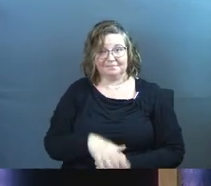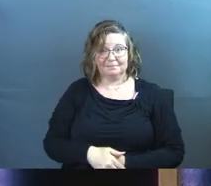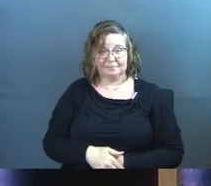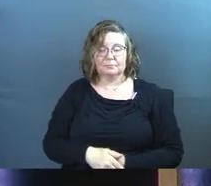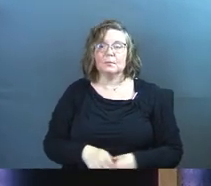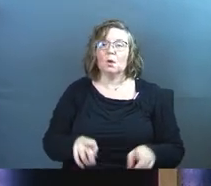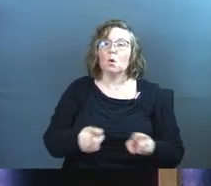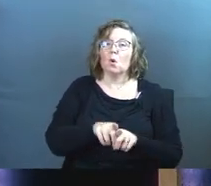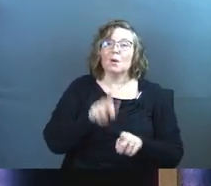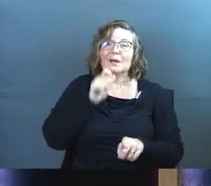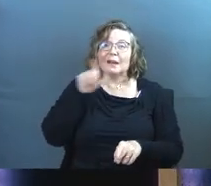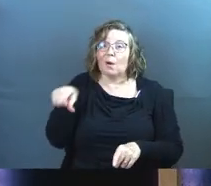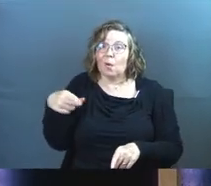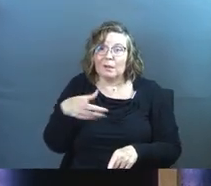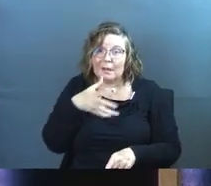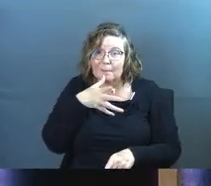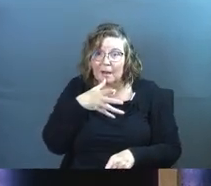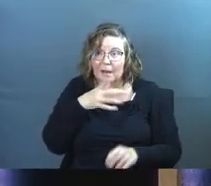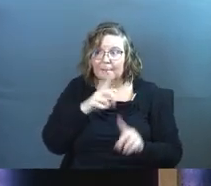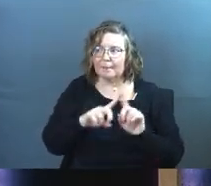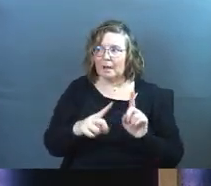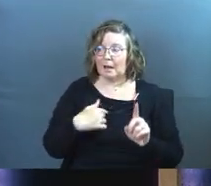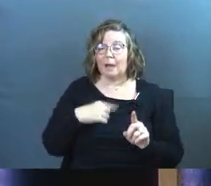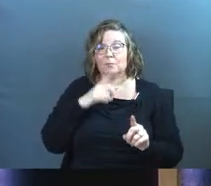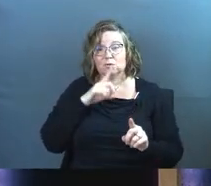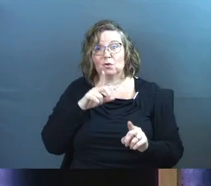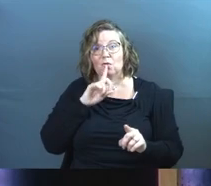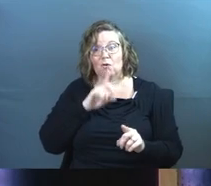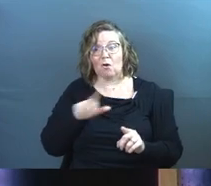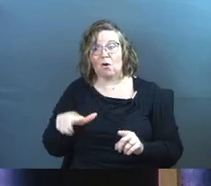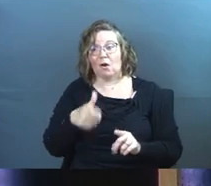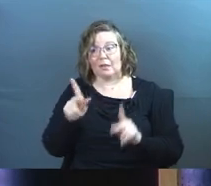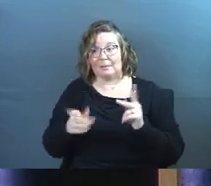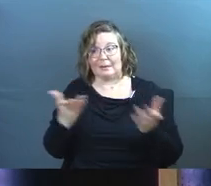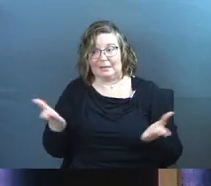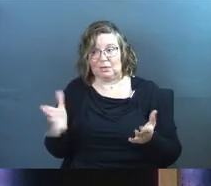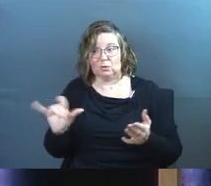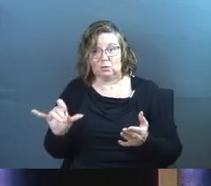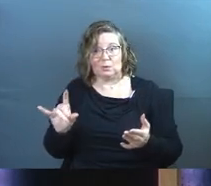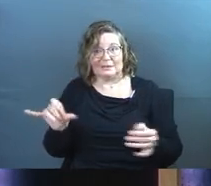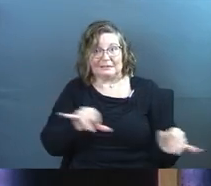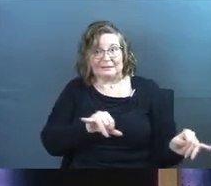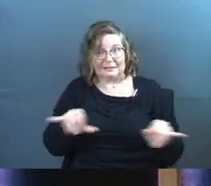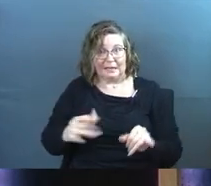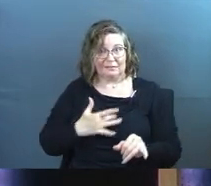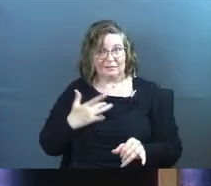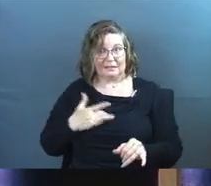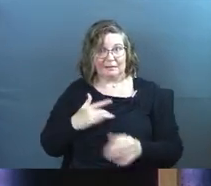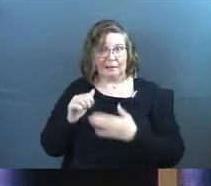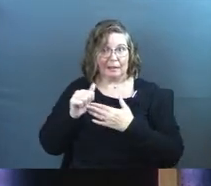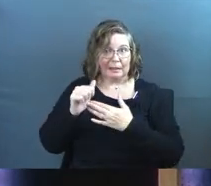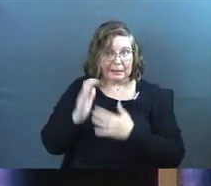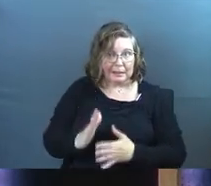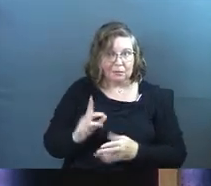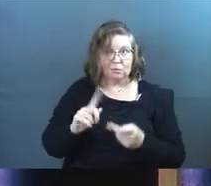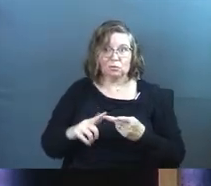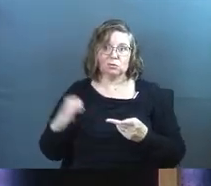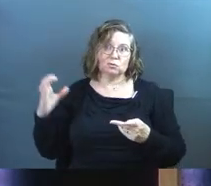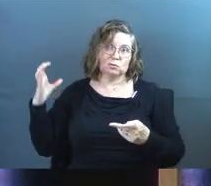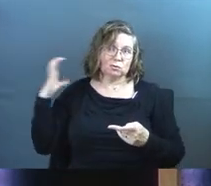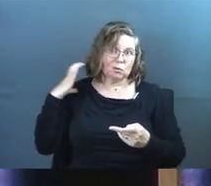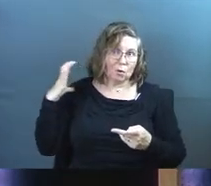And also not just the moms. I'm sure that there are others in here where your leaders, your coaches, your teachers,